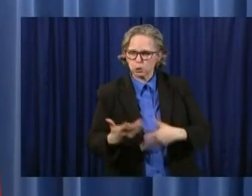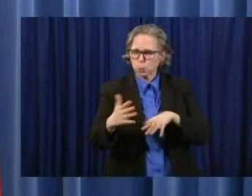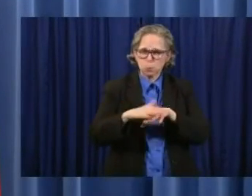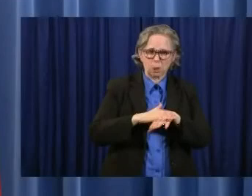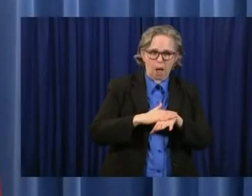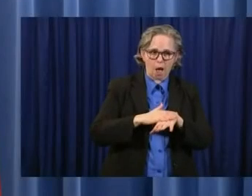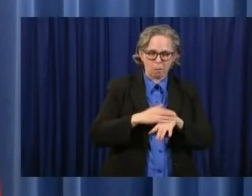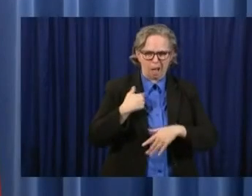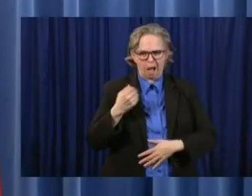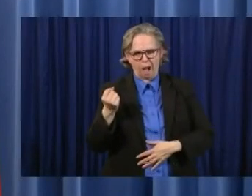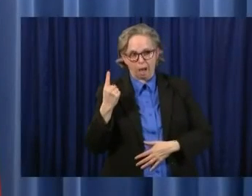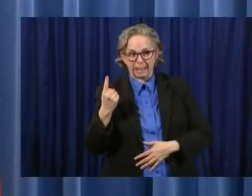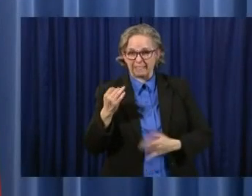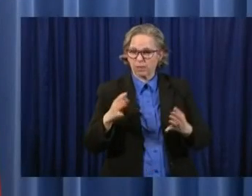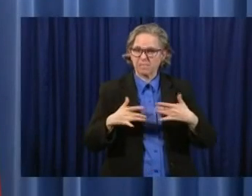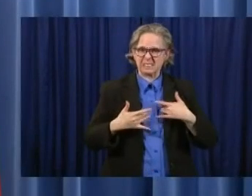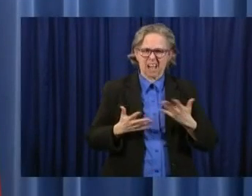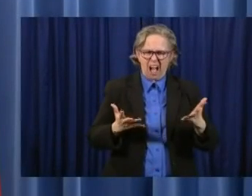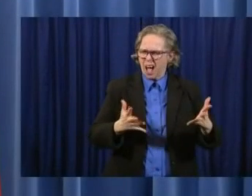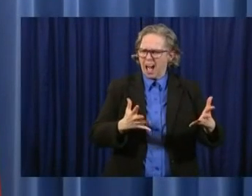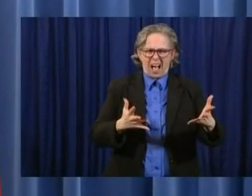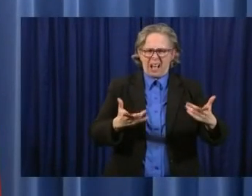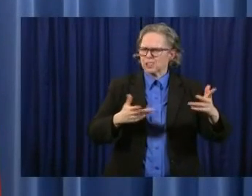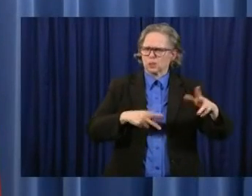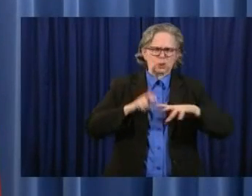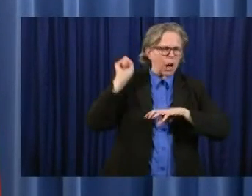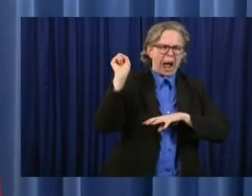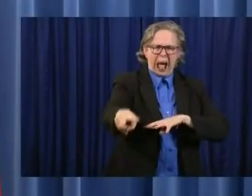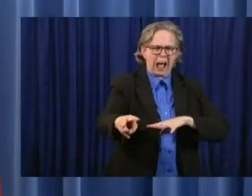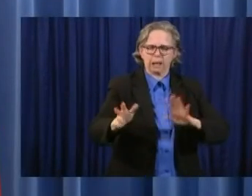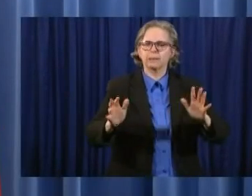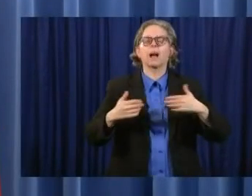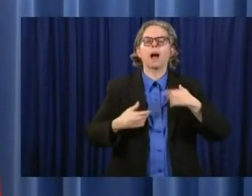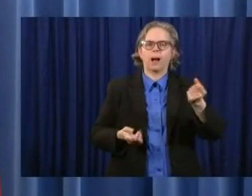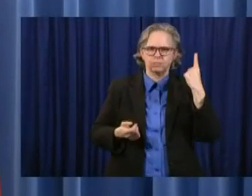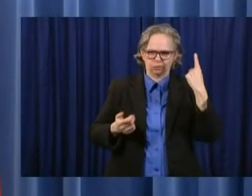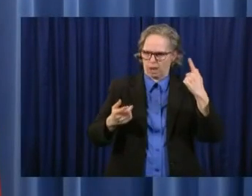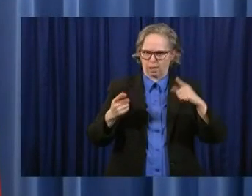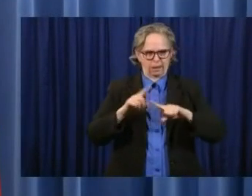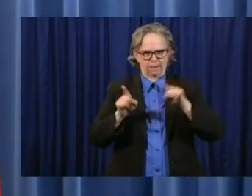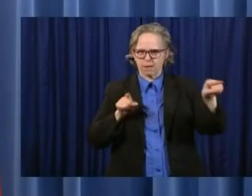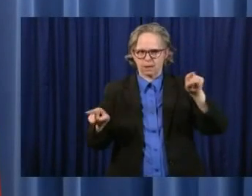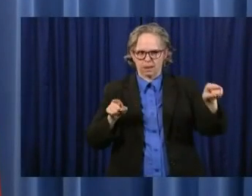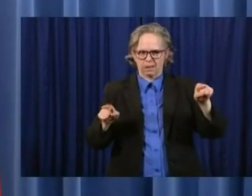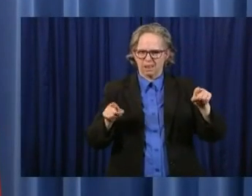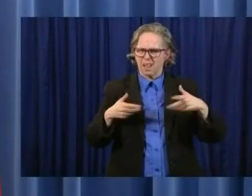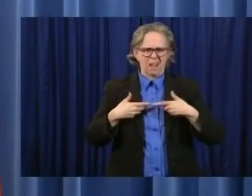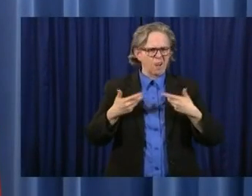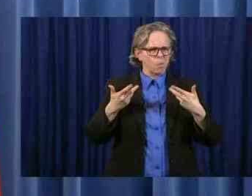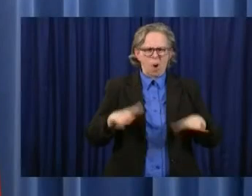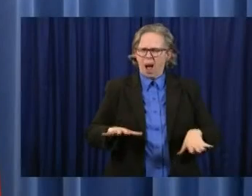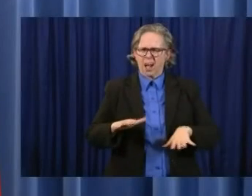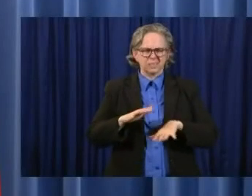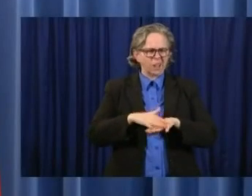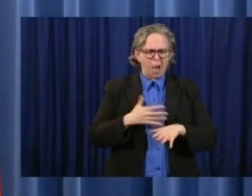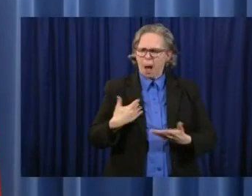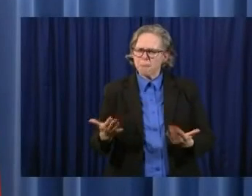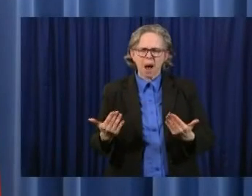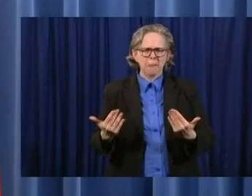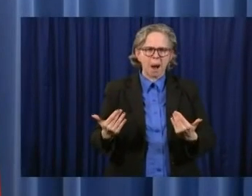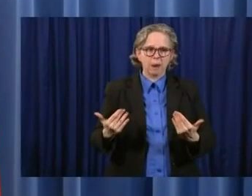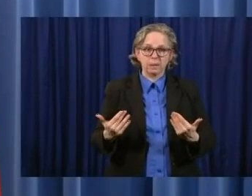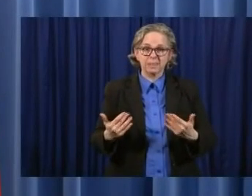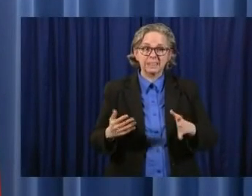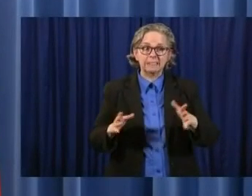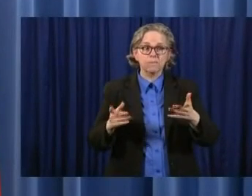fast. Uh, but to those who think that we're moving too slow, uh, you know, if you would look around, most of the states around us